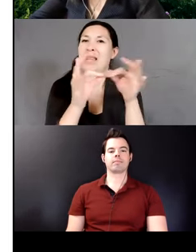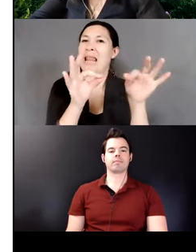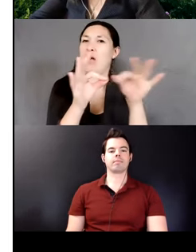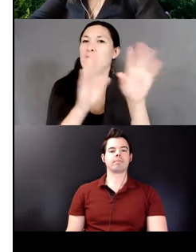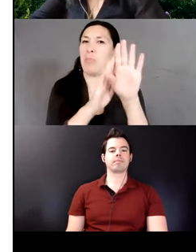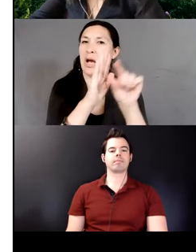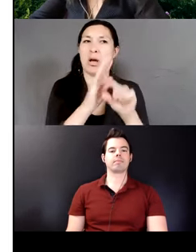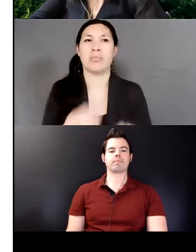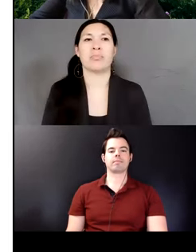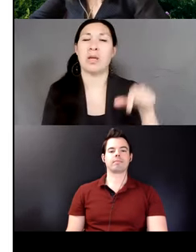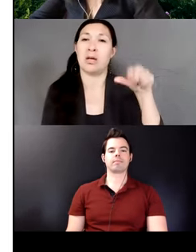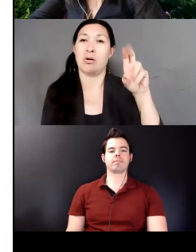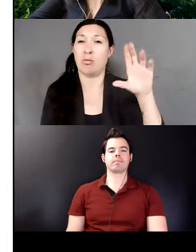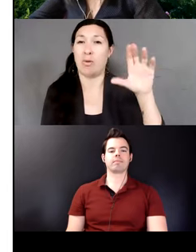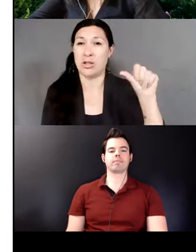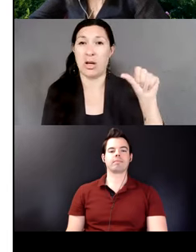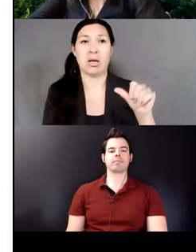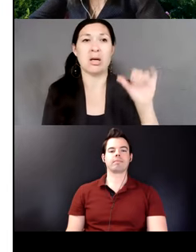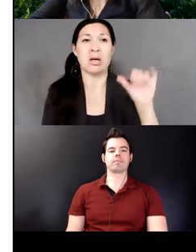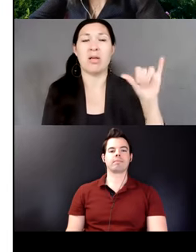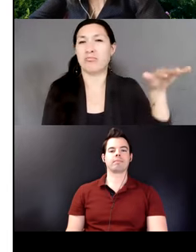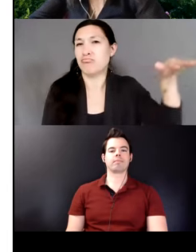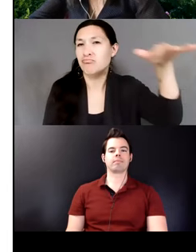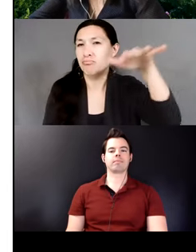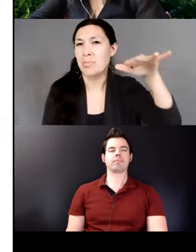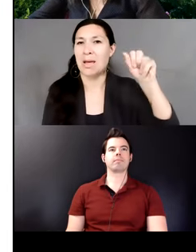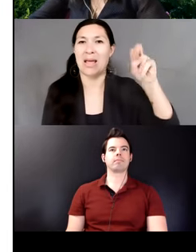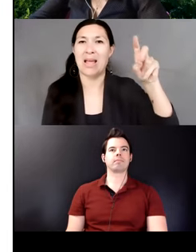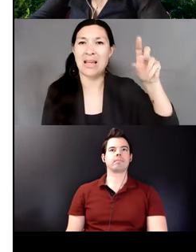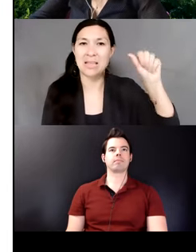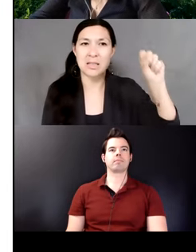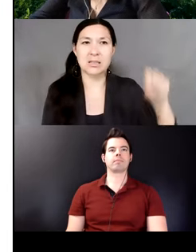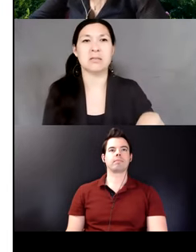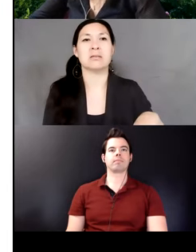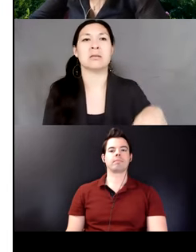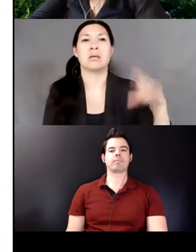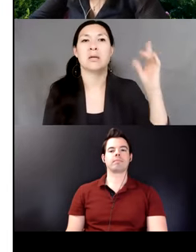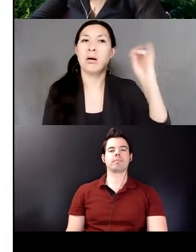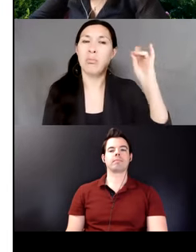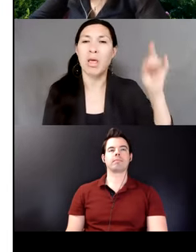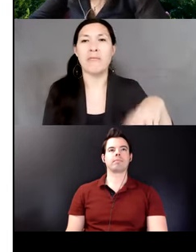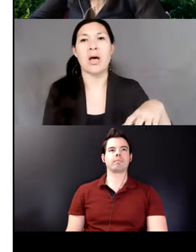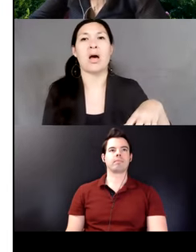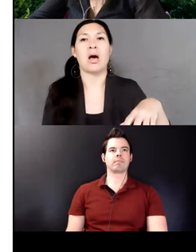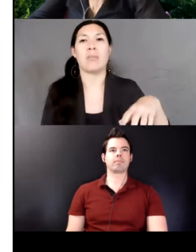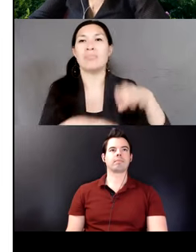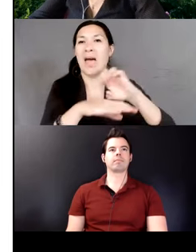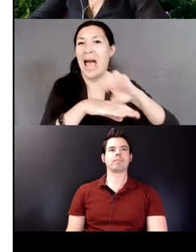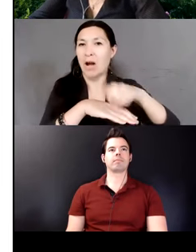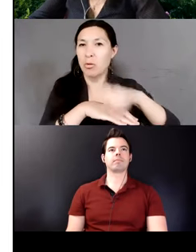Quechua is a language family spoken across the Andes of South America, Ecuador, Peru, Bolivia, and parts of Colombia and Argentina.